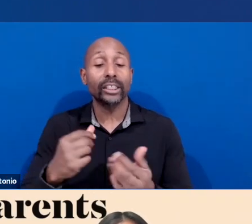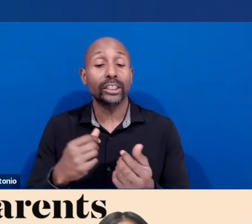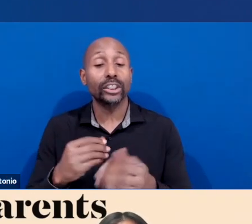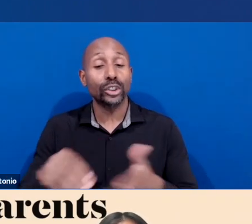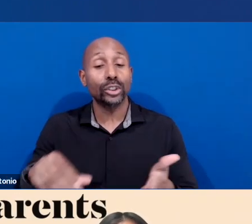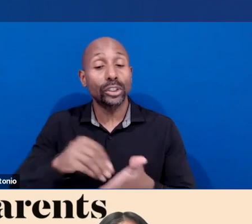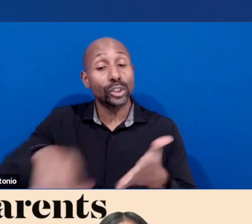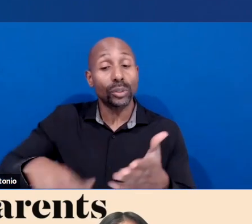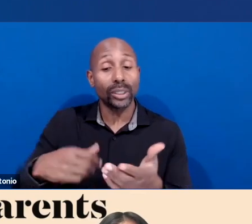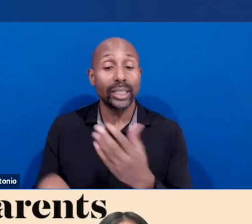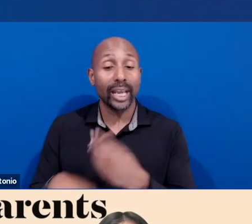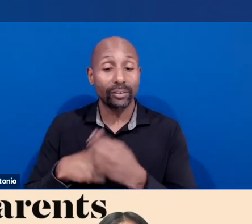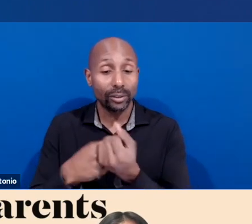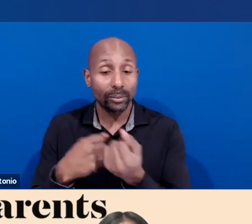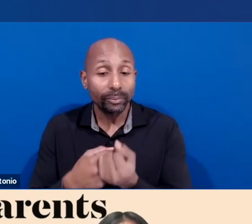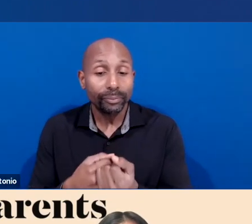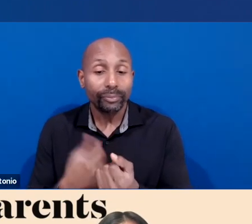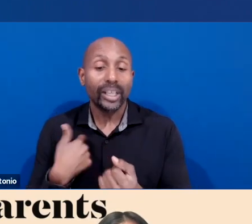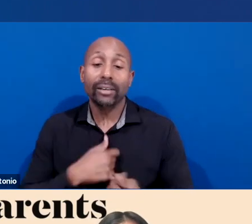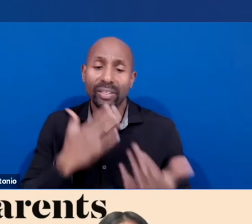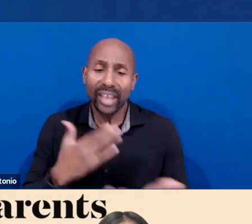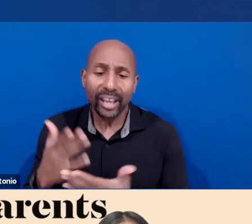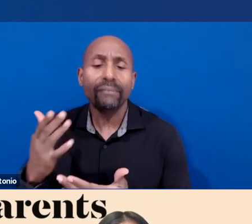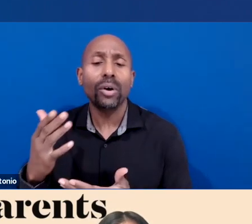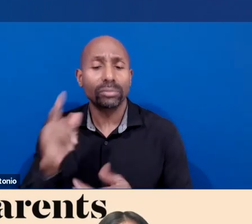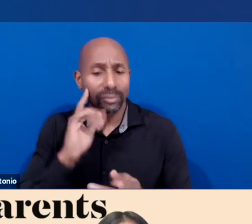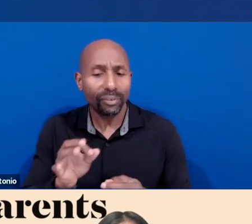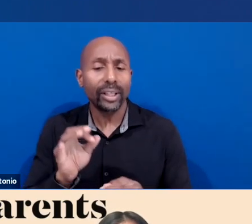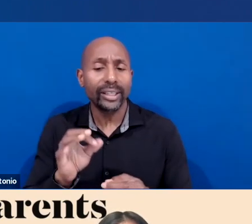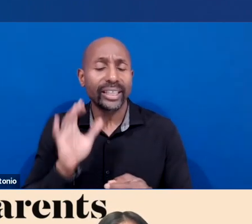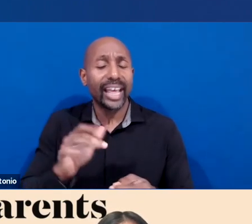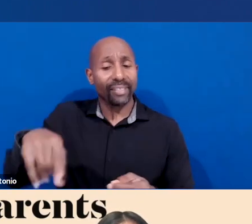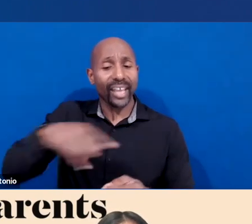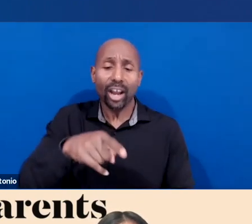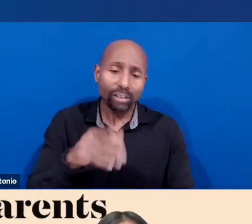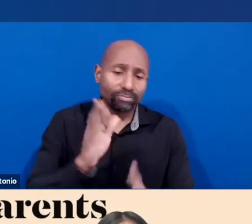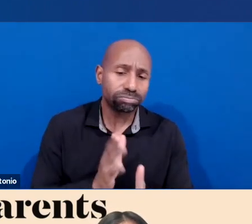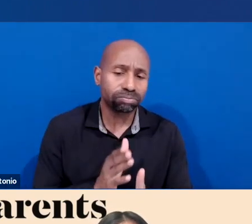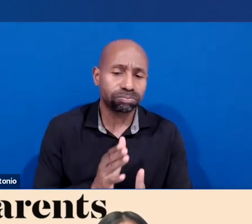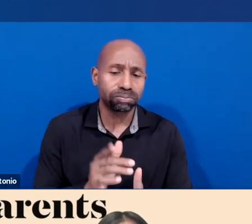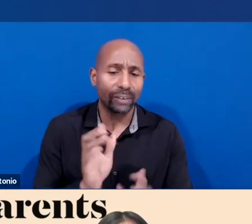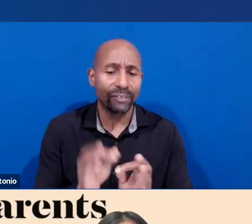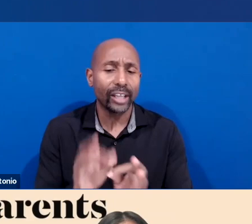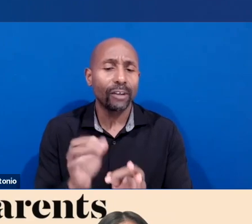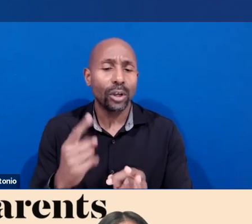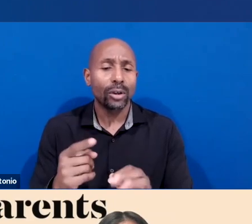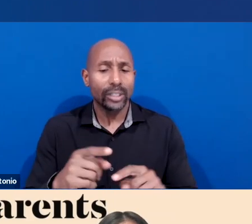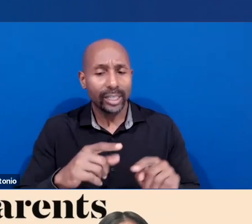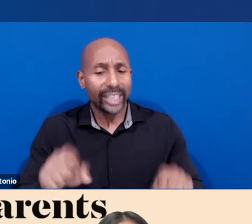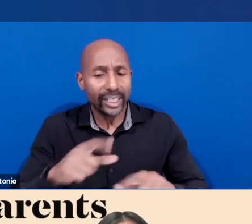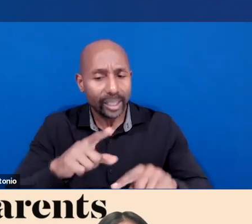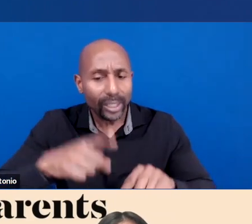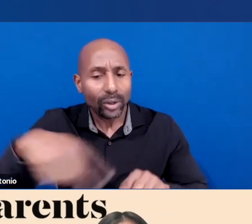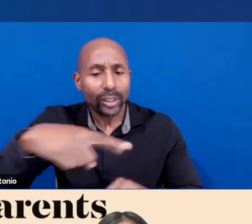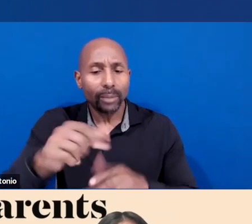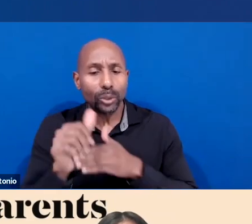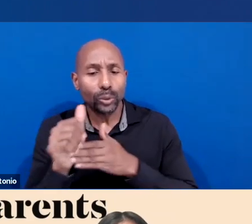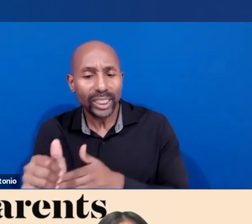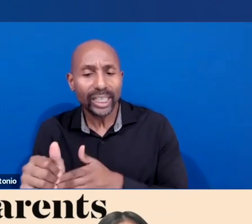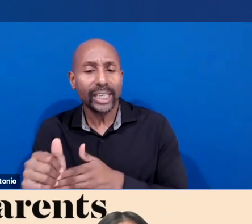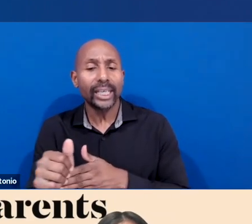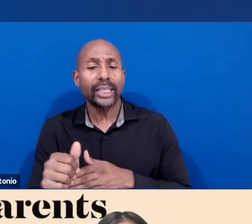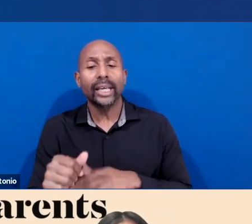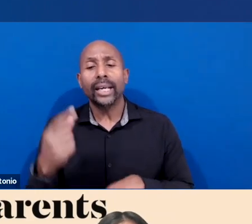offering high dosage tutoring. Many schools are extending learning time before and after school. And we also